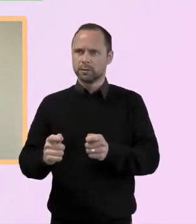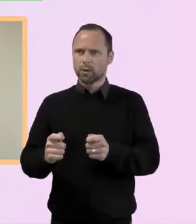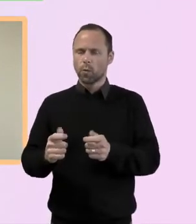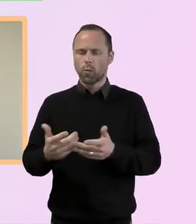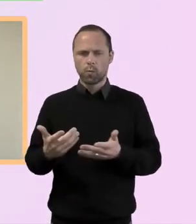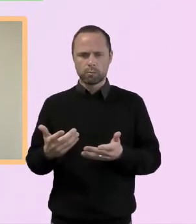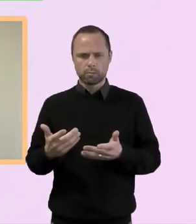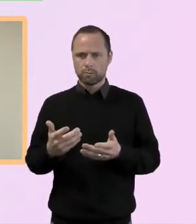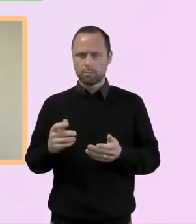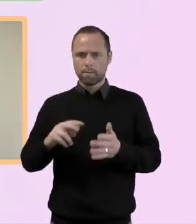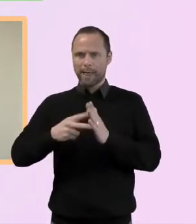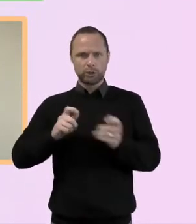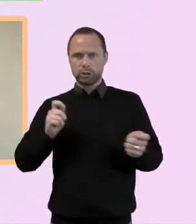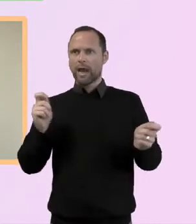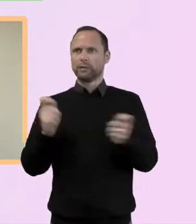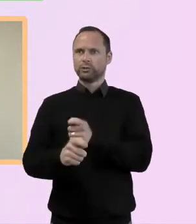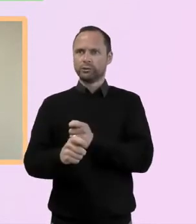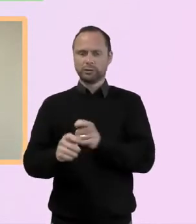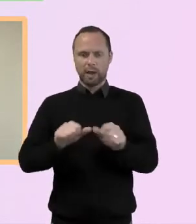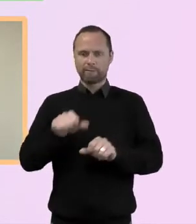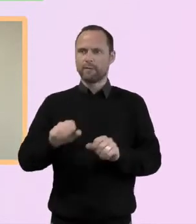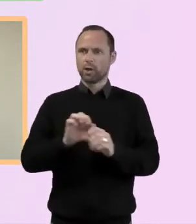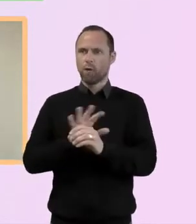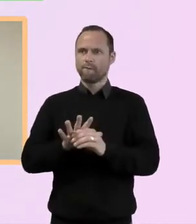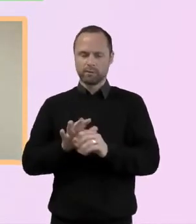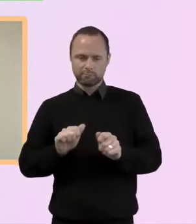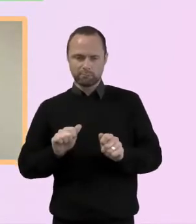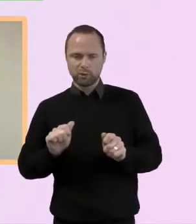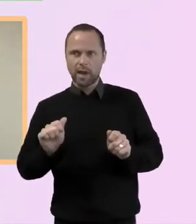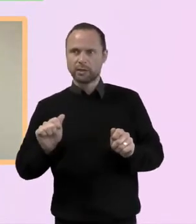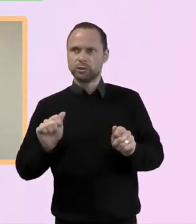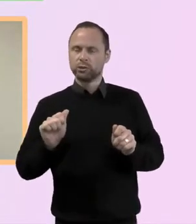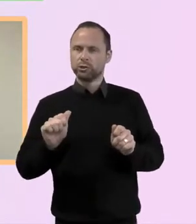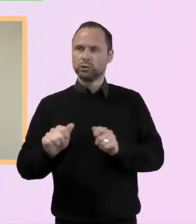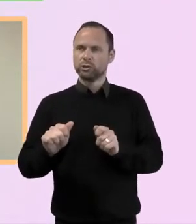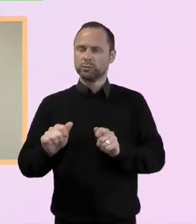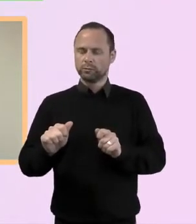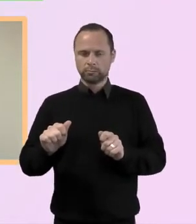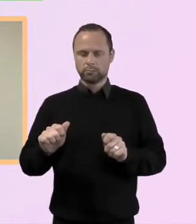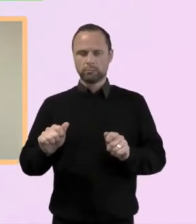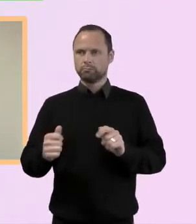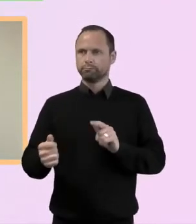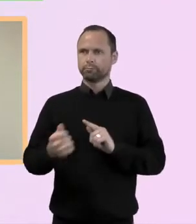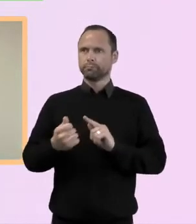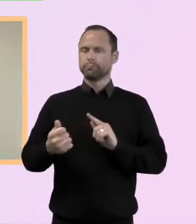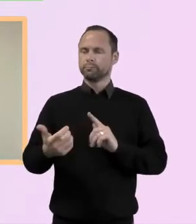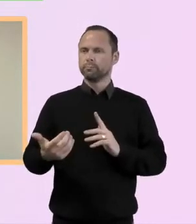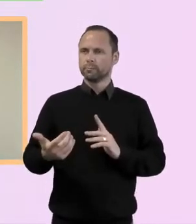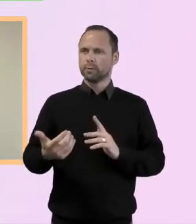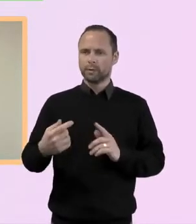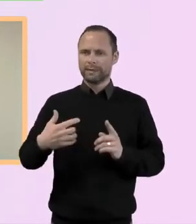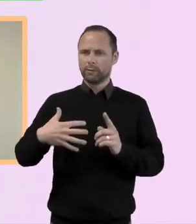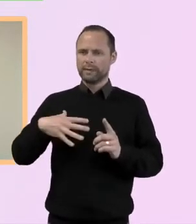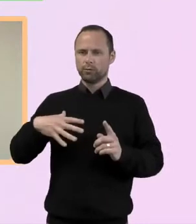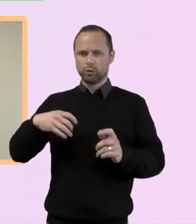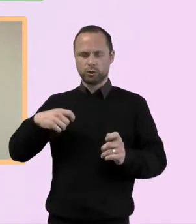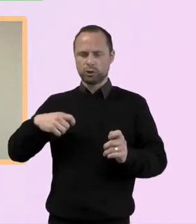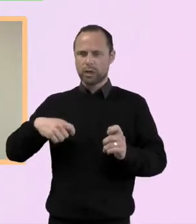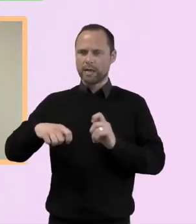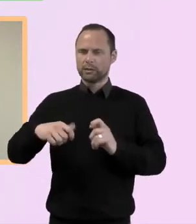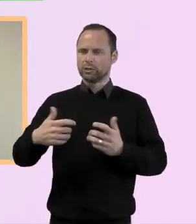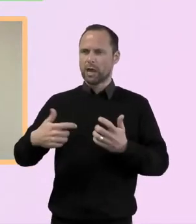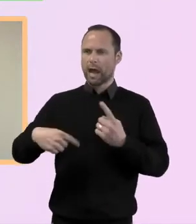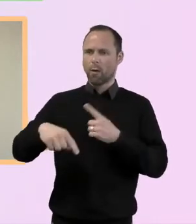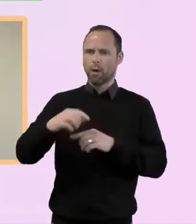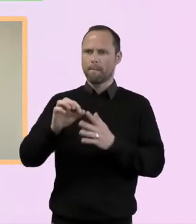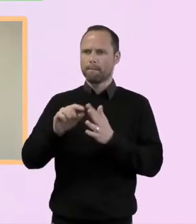in the first place, there's almost an adjustment of our posture towards how we're doing things. I mean, does, do you know what I mean by, by, you know, our